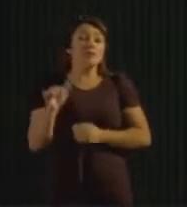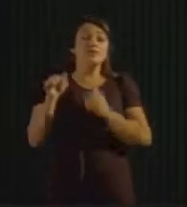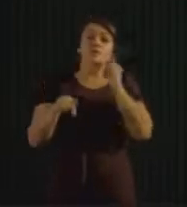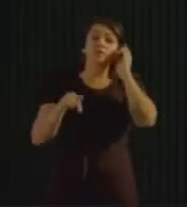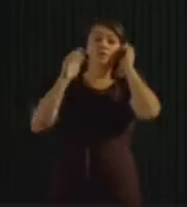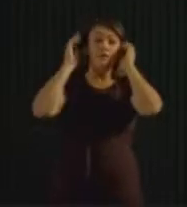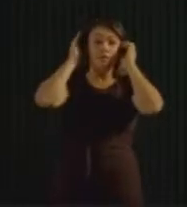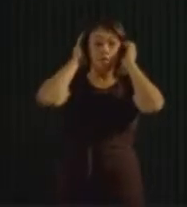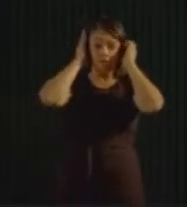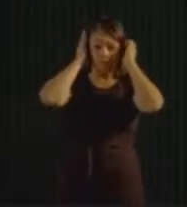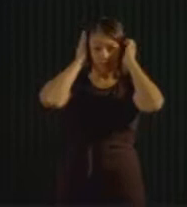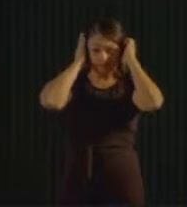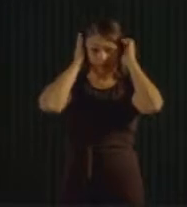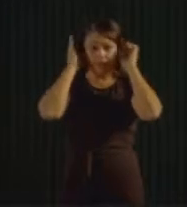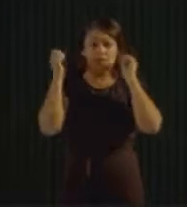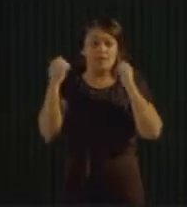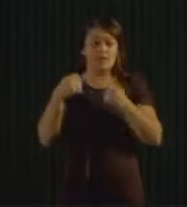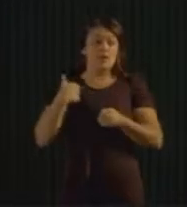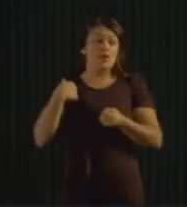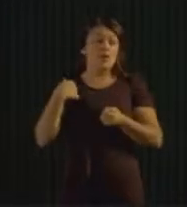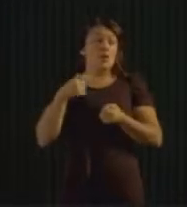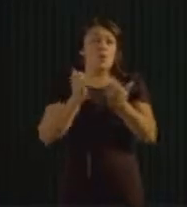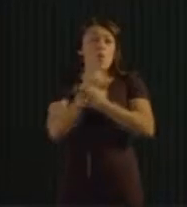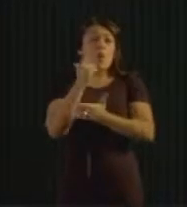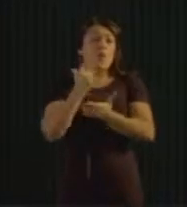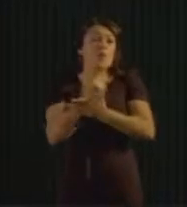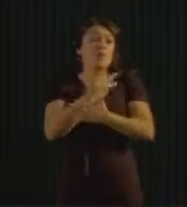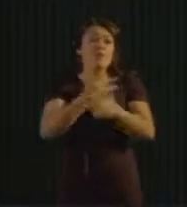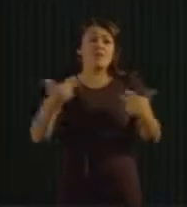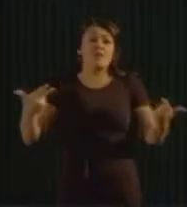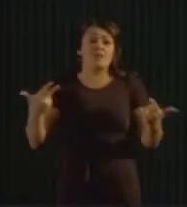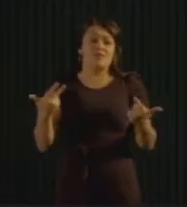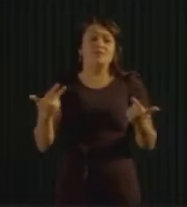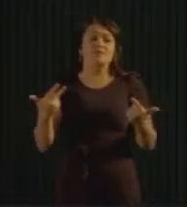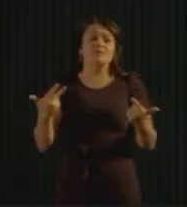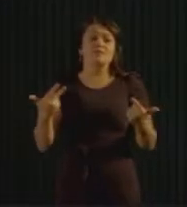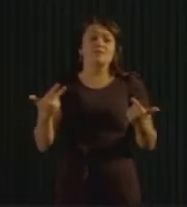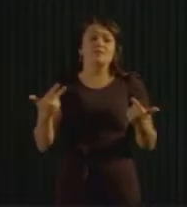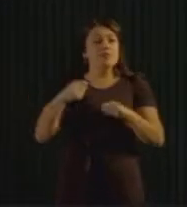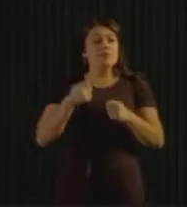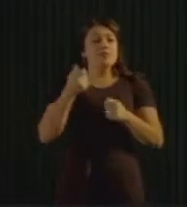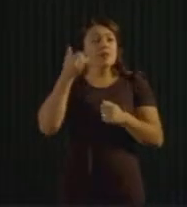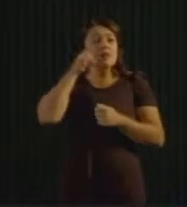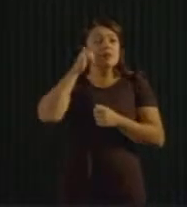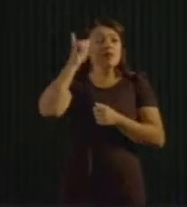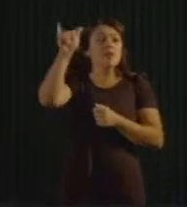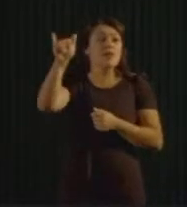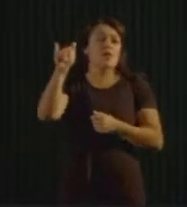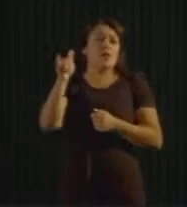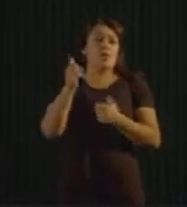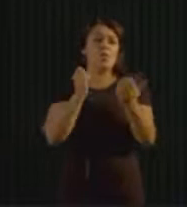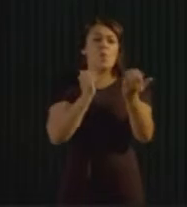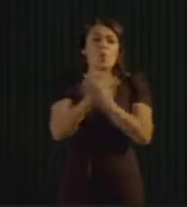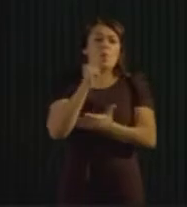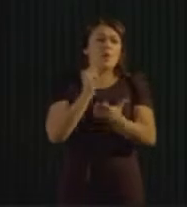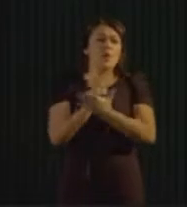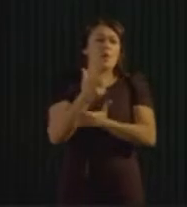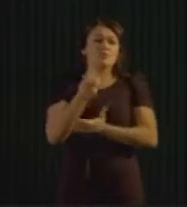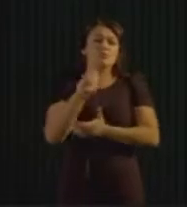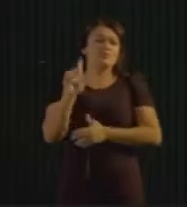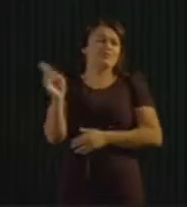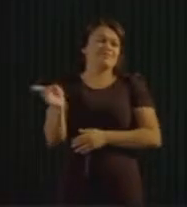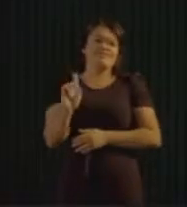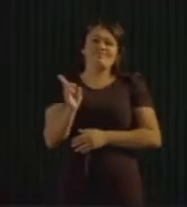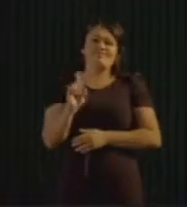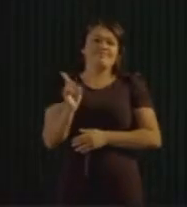the more people go into consumption patterns, because they get money and they go to working class, lower and middle class, whatever you call them. But they